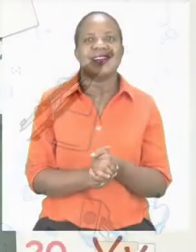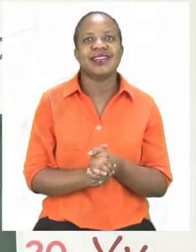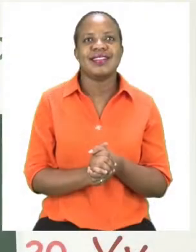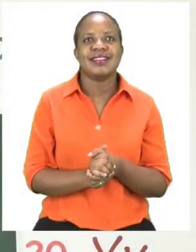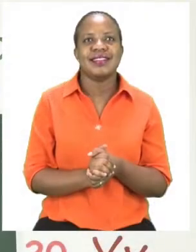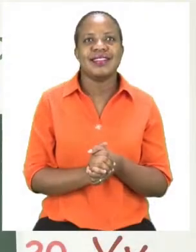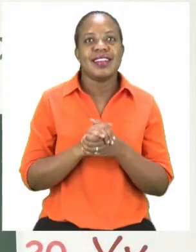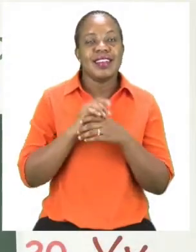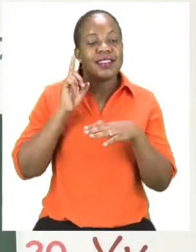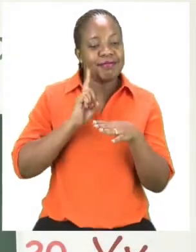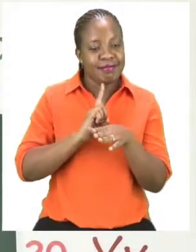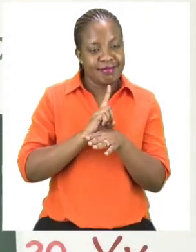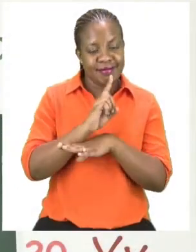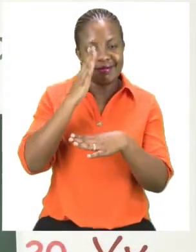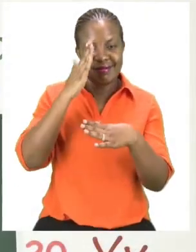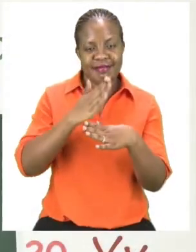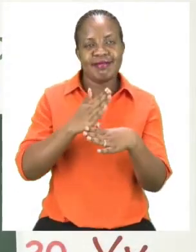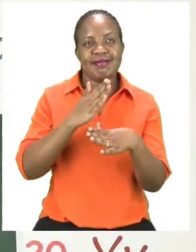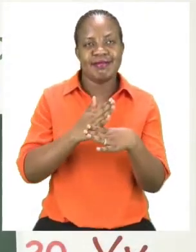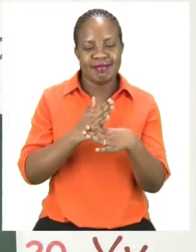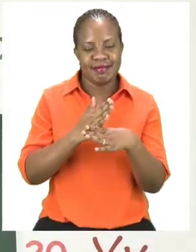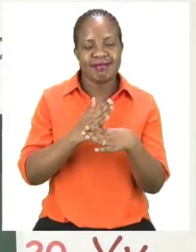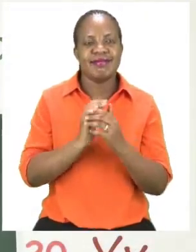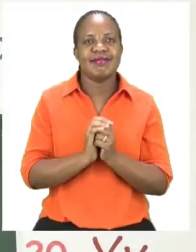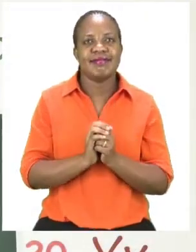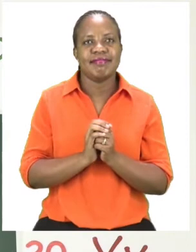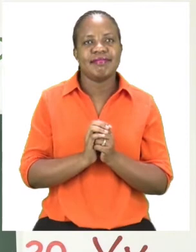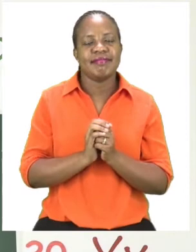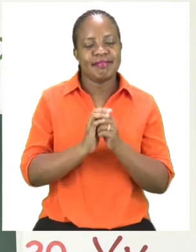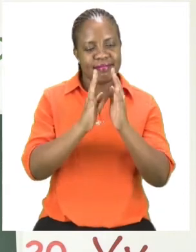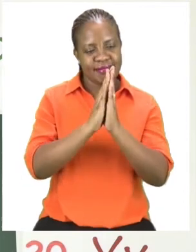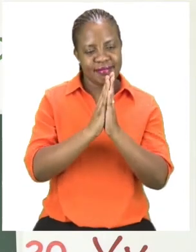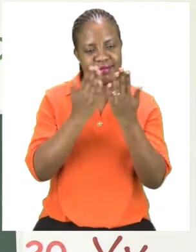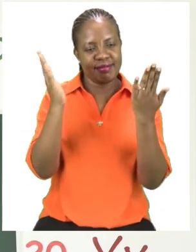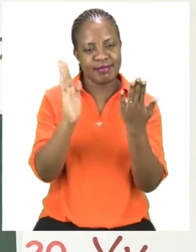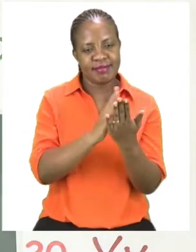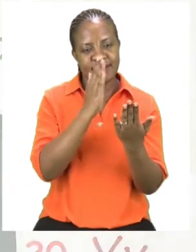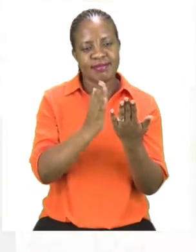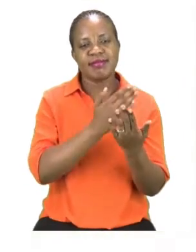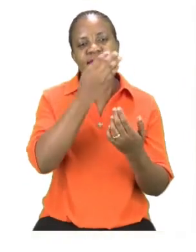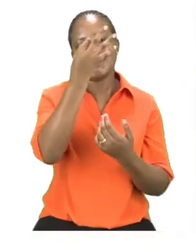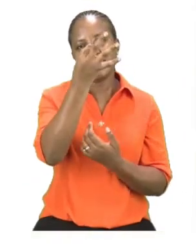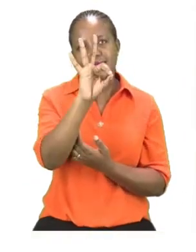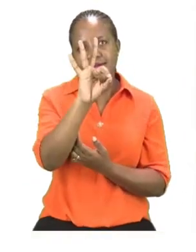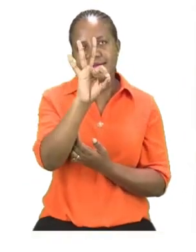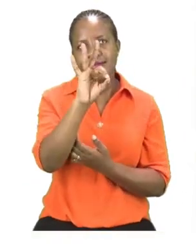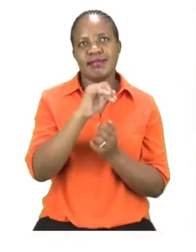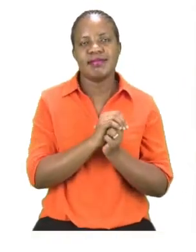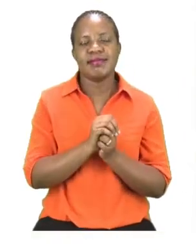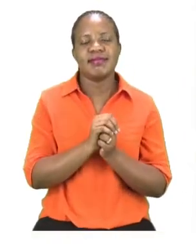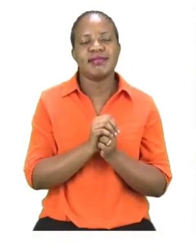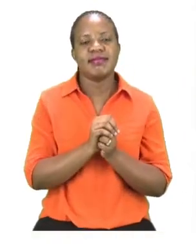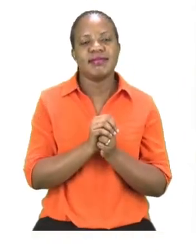First exercise today boys and girls please turn to page 9. On page 9